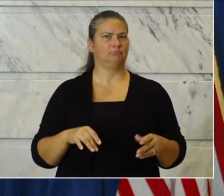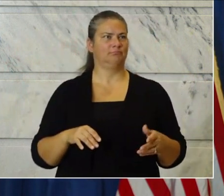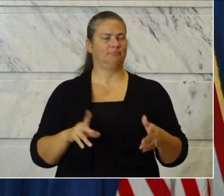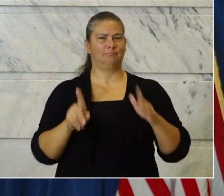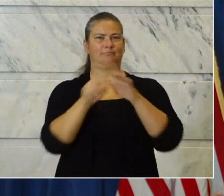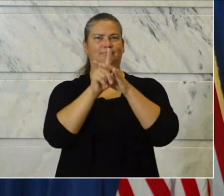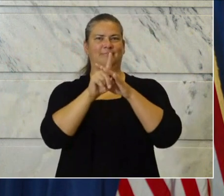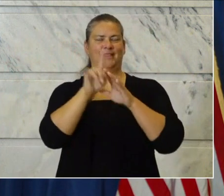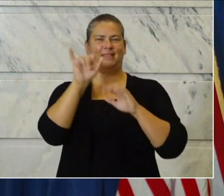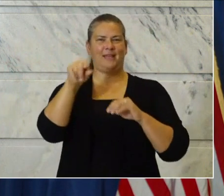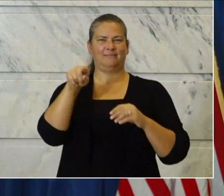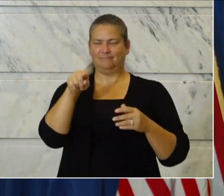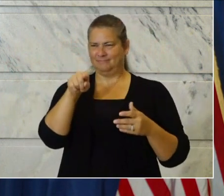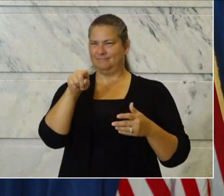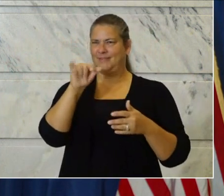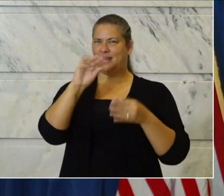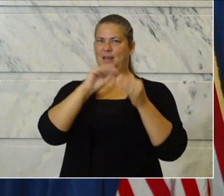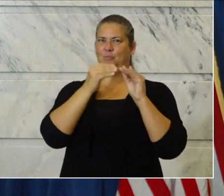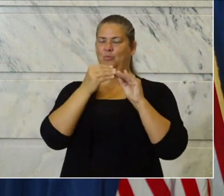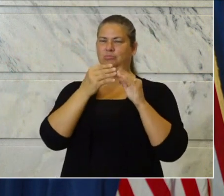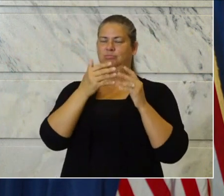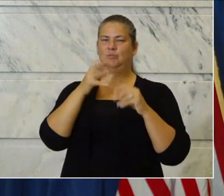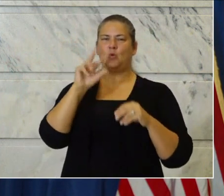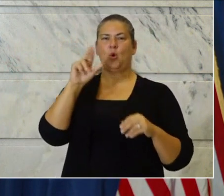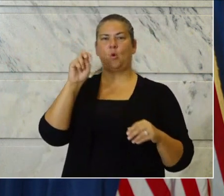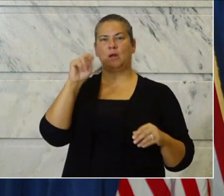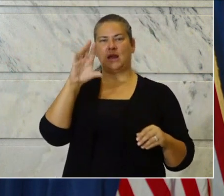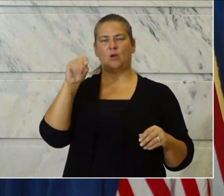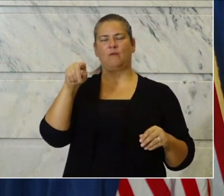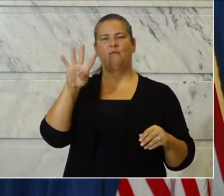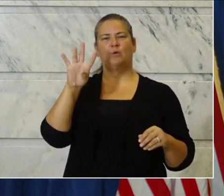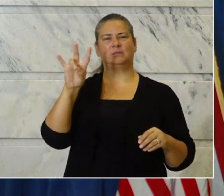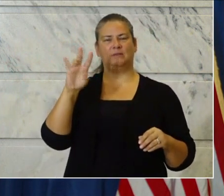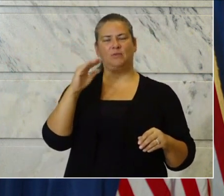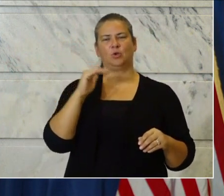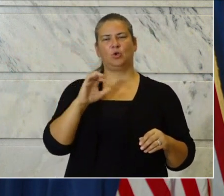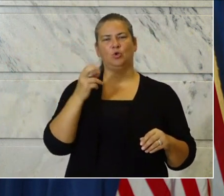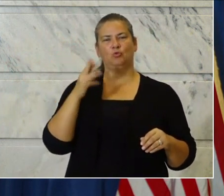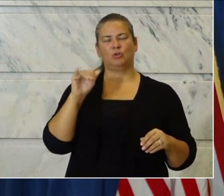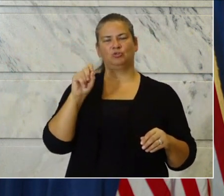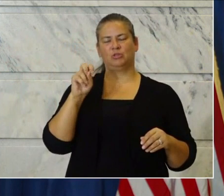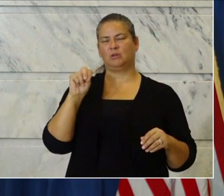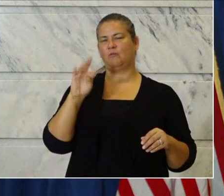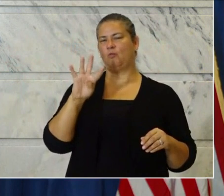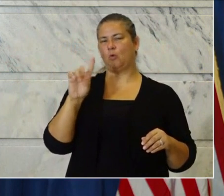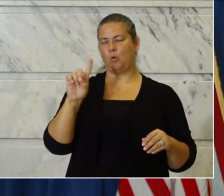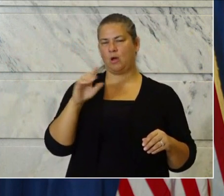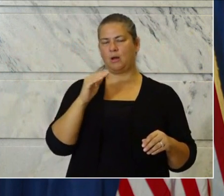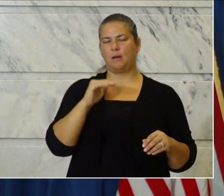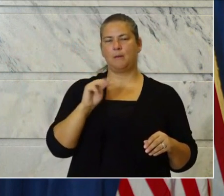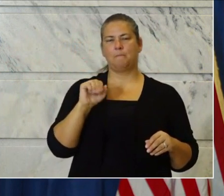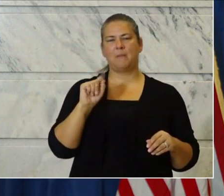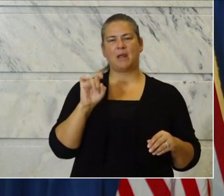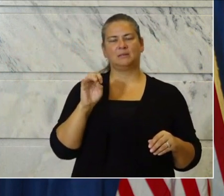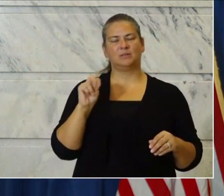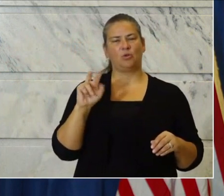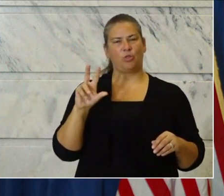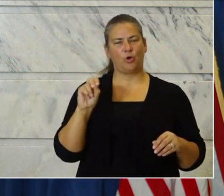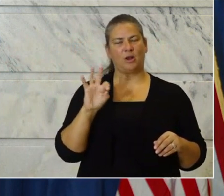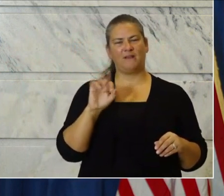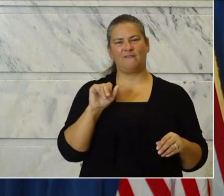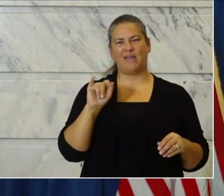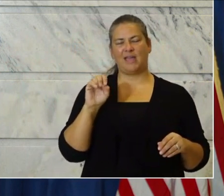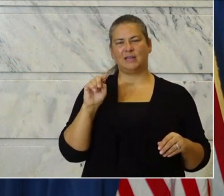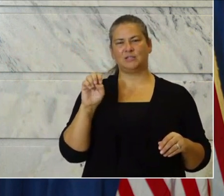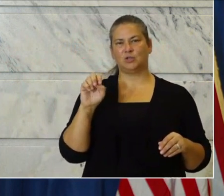happen. How quickly it can grow. Warren County, 47. Christian County, 41. Madison, 30. Fayette,